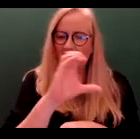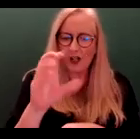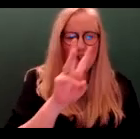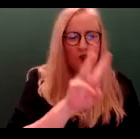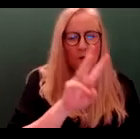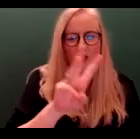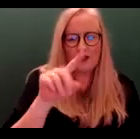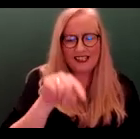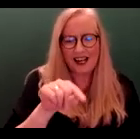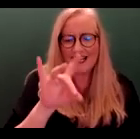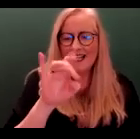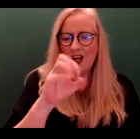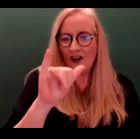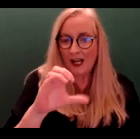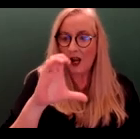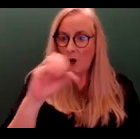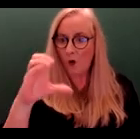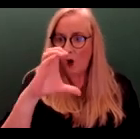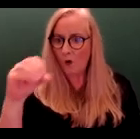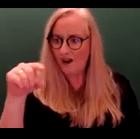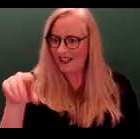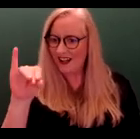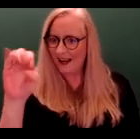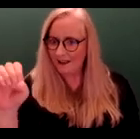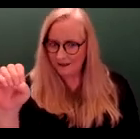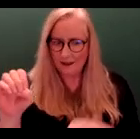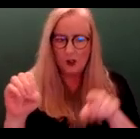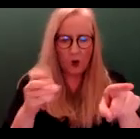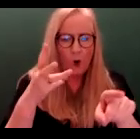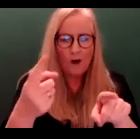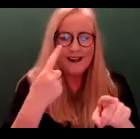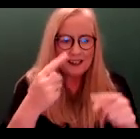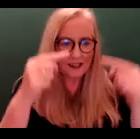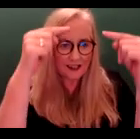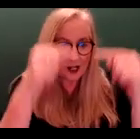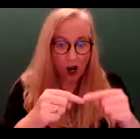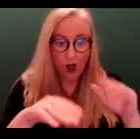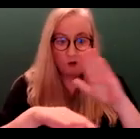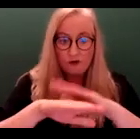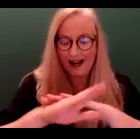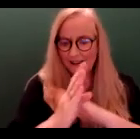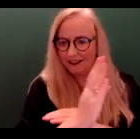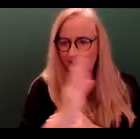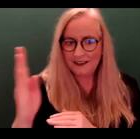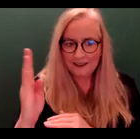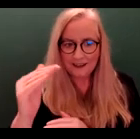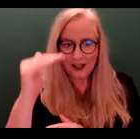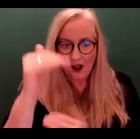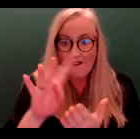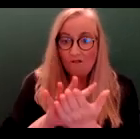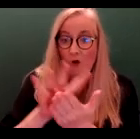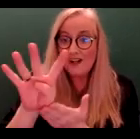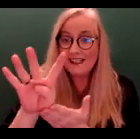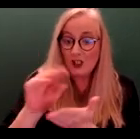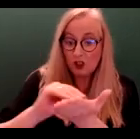.KerryCoCo.ie, you will see that on the right hand side, 14 submissions have been